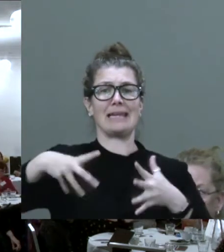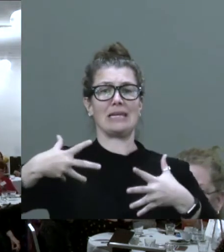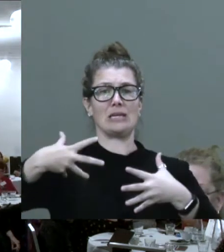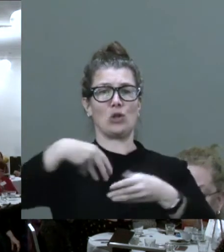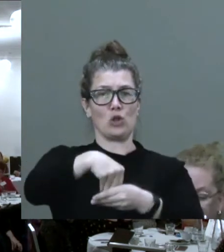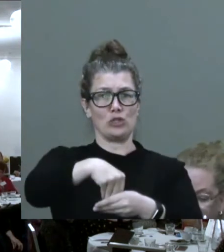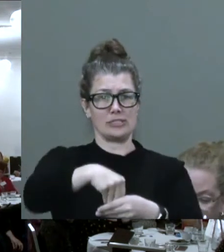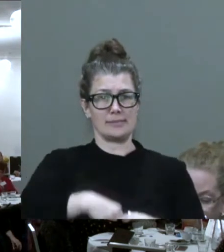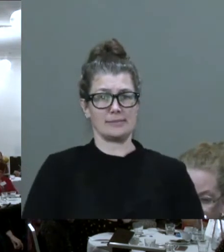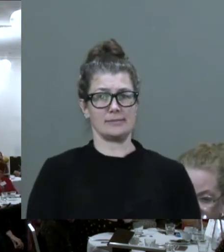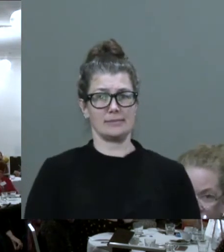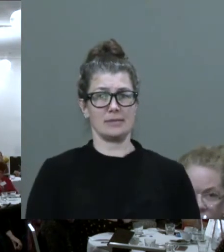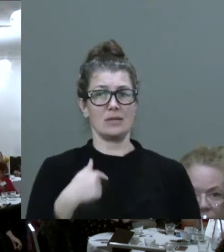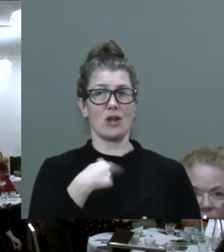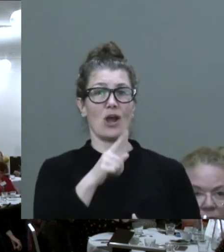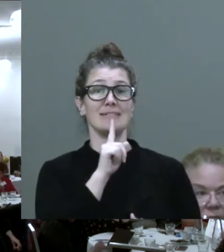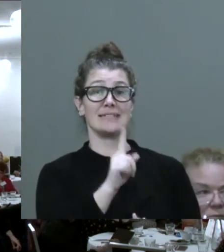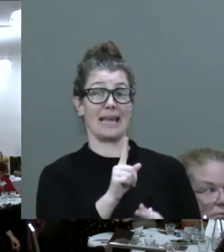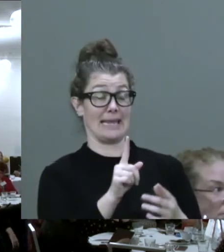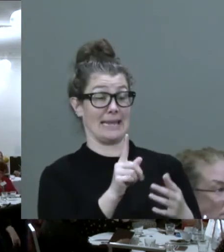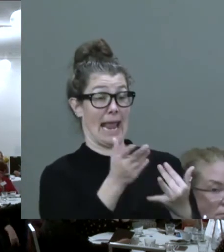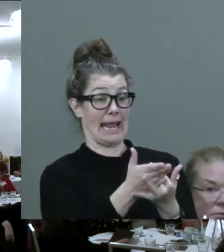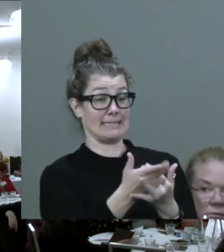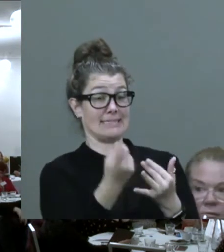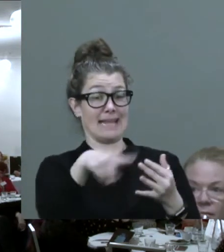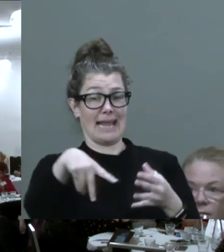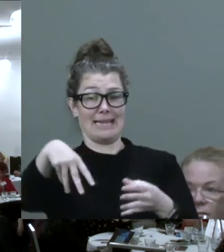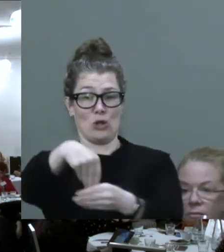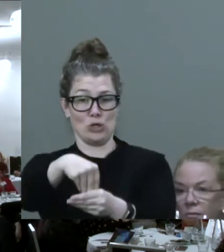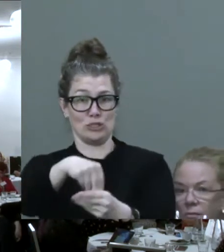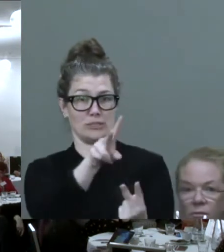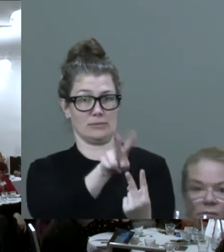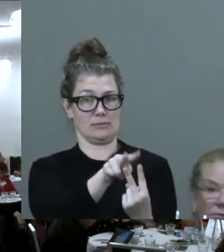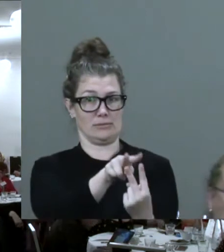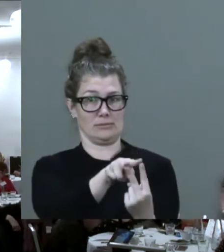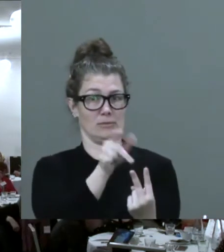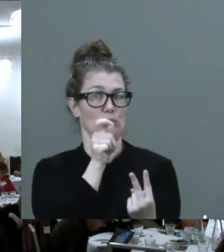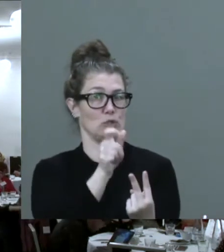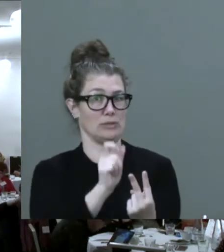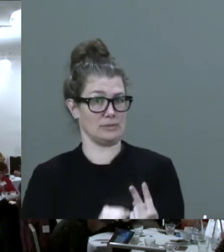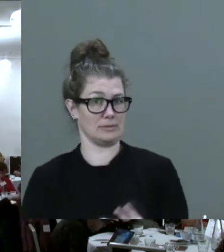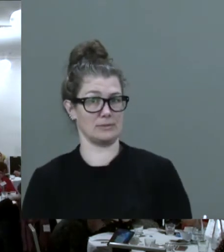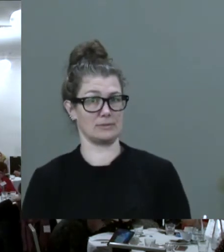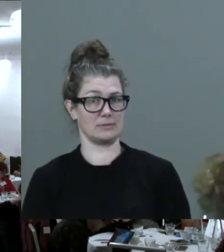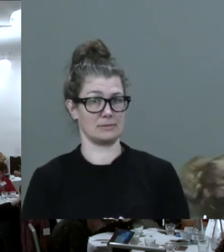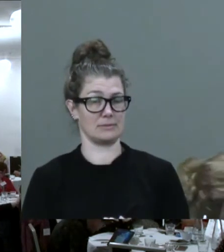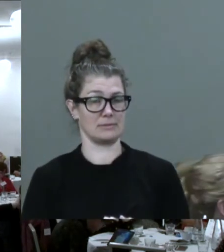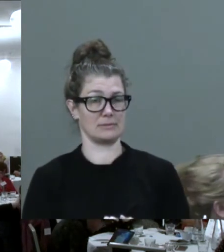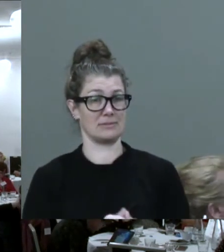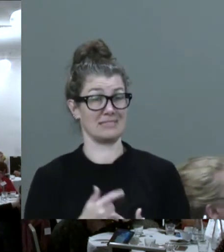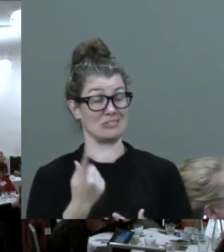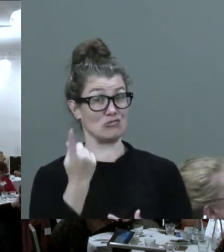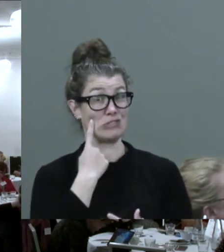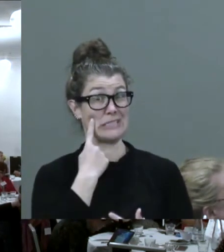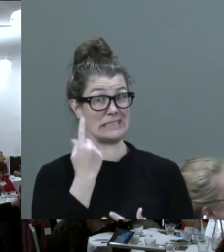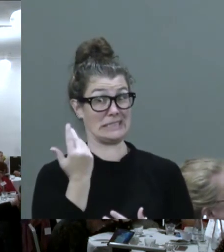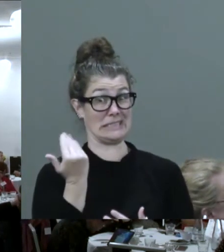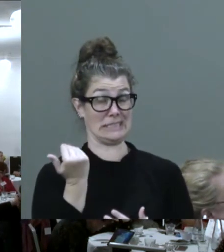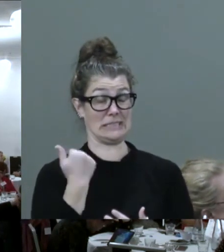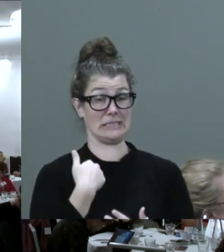I emphasize the word access and inclusion. And lately I've noticed an increased